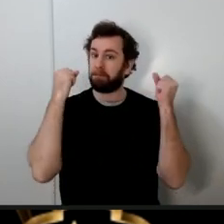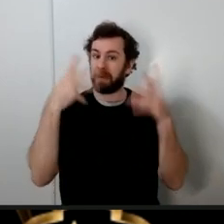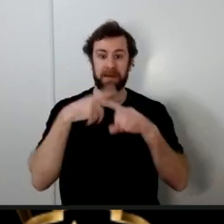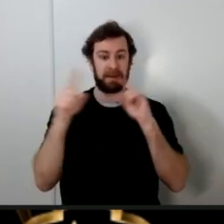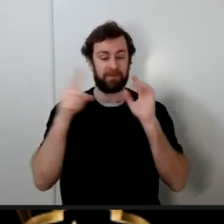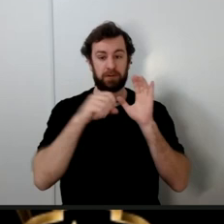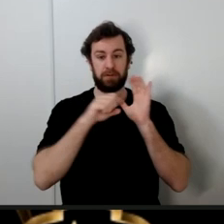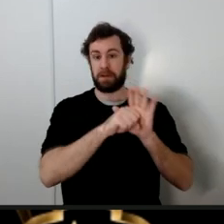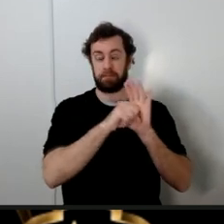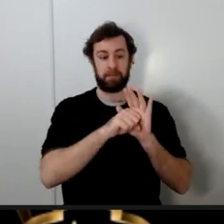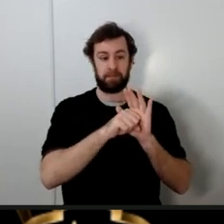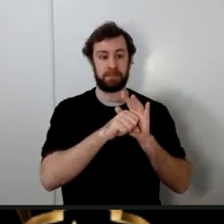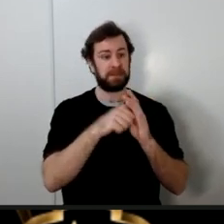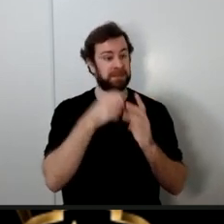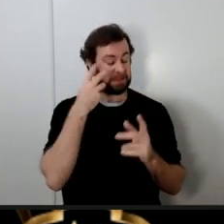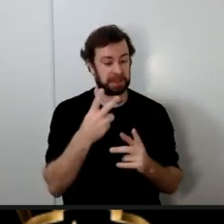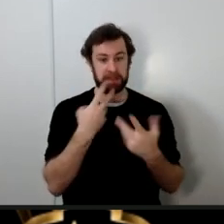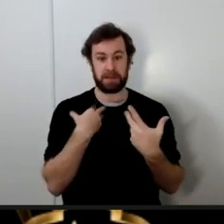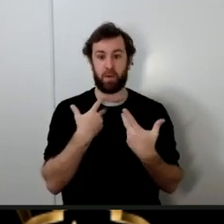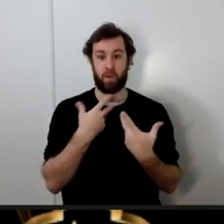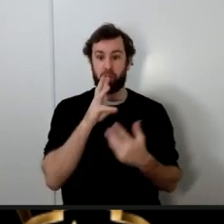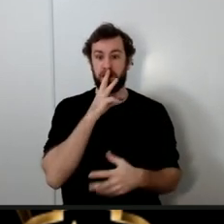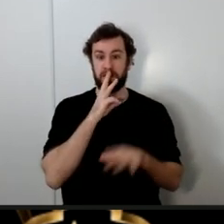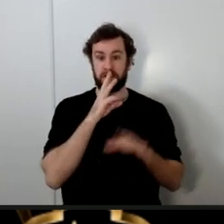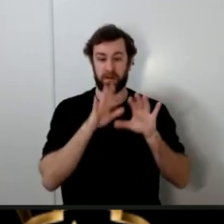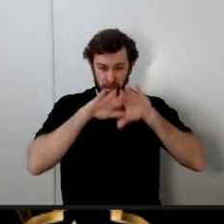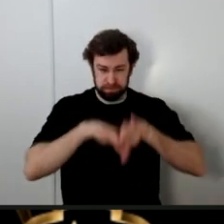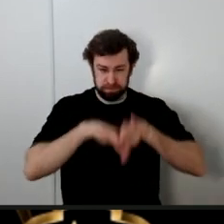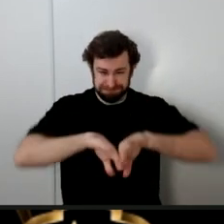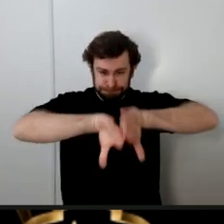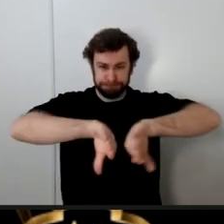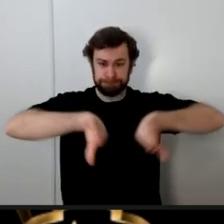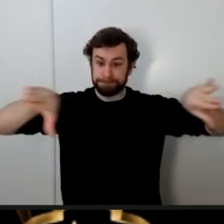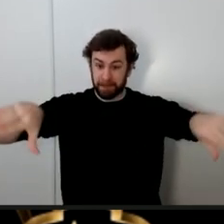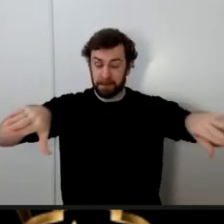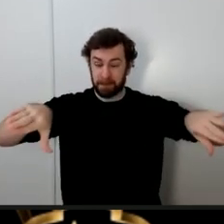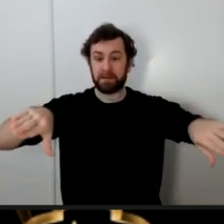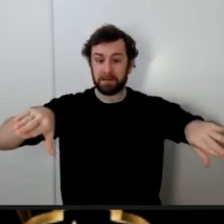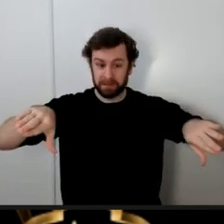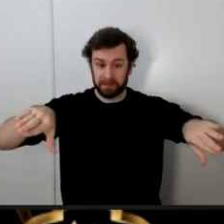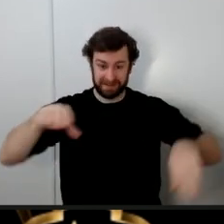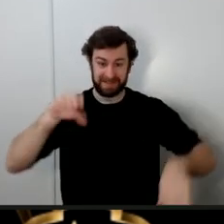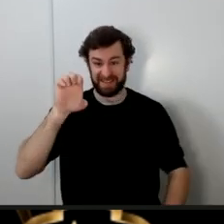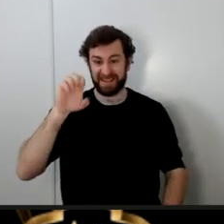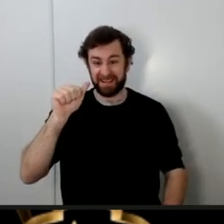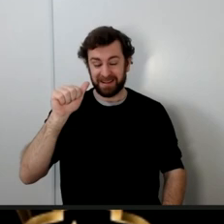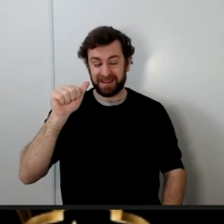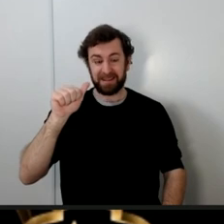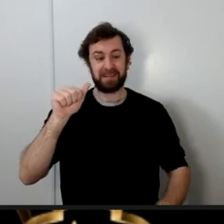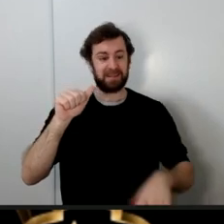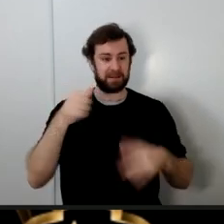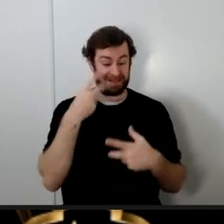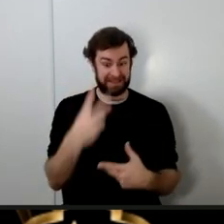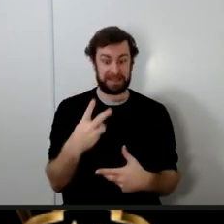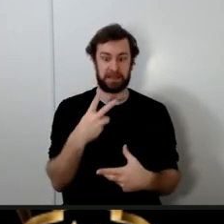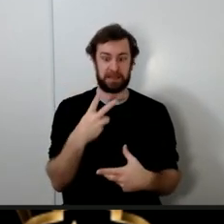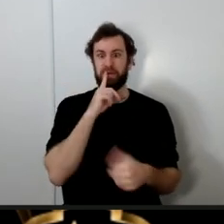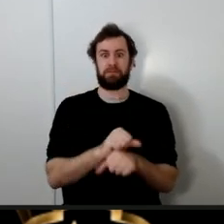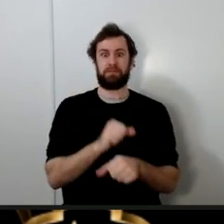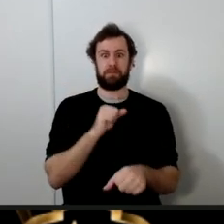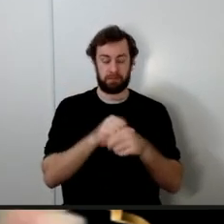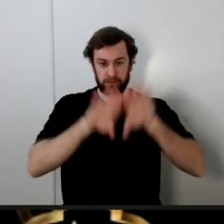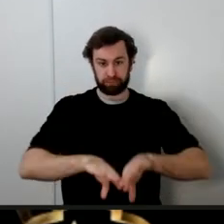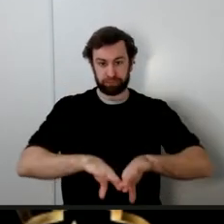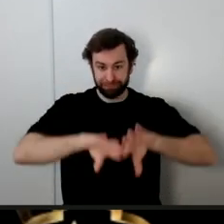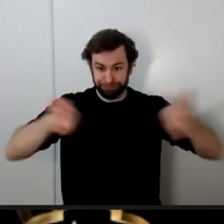the sea being split can you imagine a tangible miracle greater than an entire